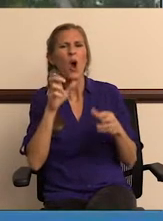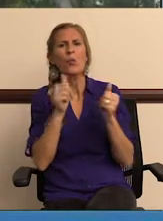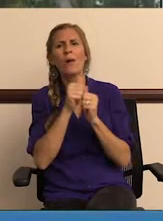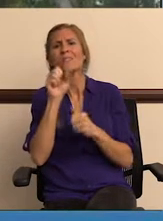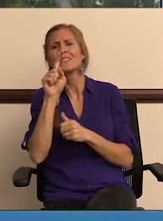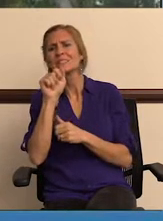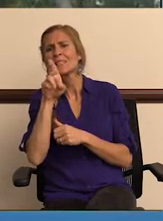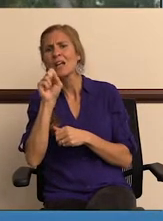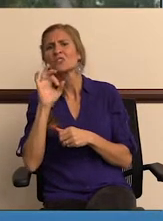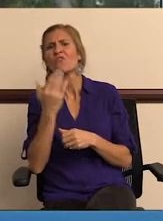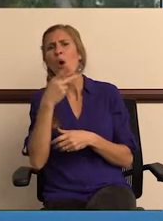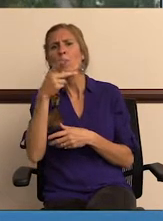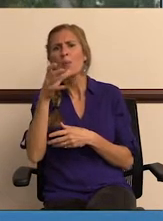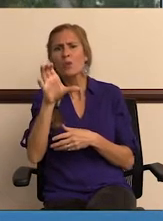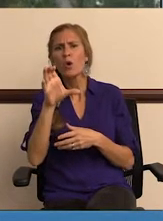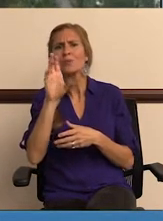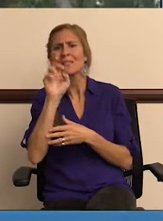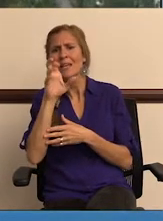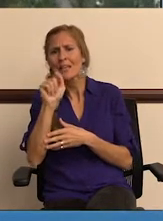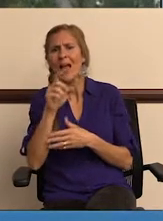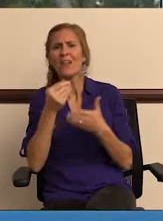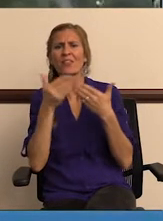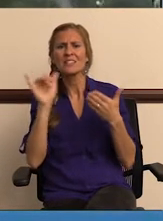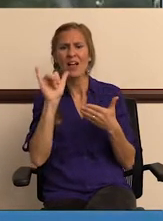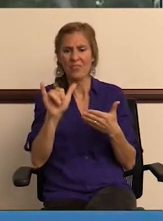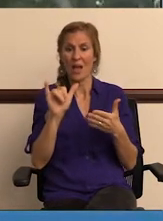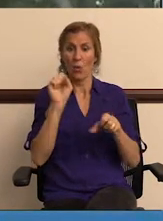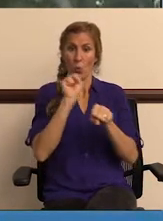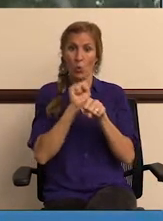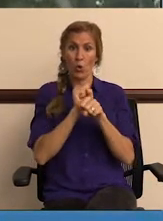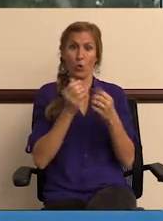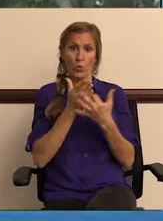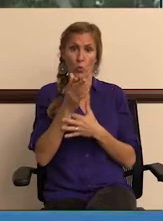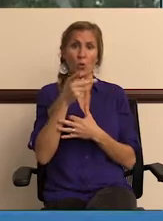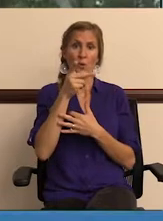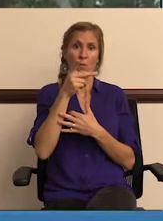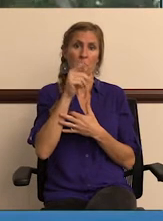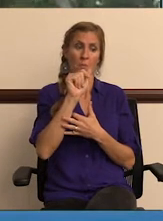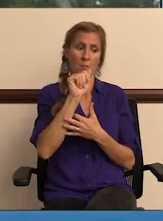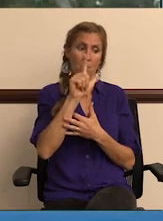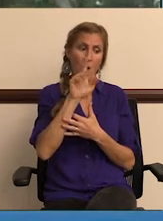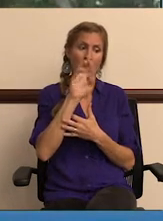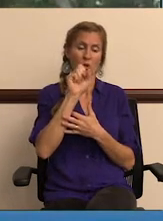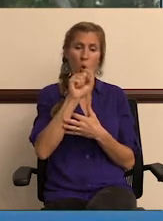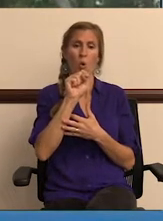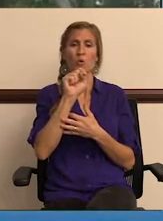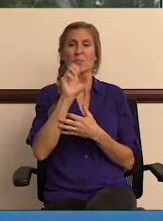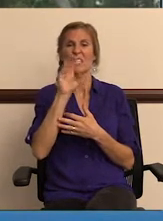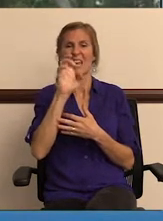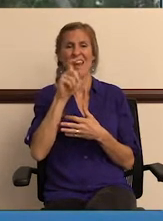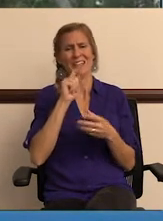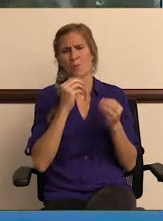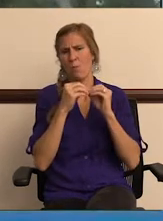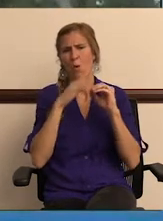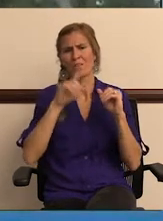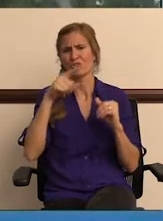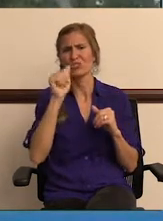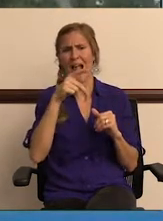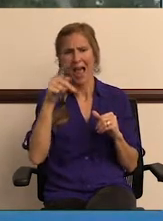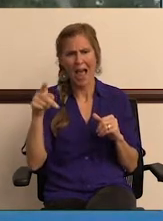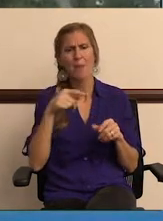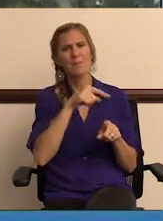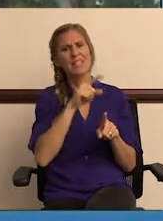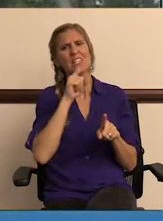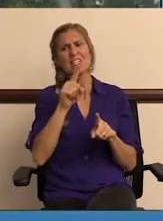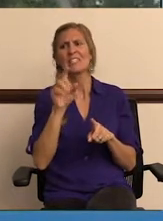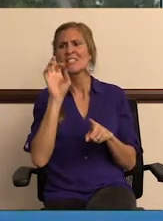about where we're at with the status of our Palm Coast Connect and the things that work through that. Palm Coast Connect is more than an app. does a lot of things